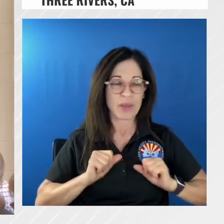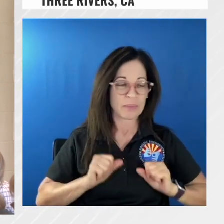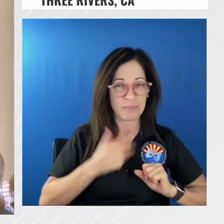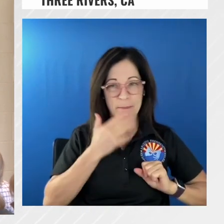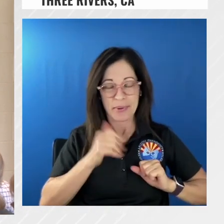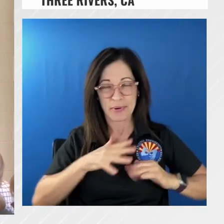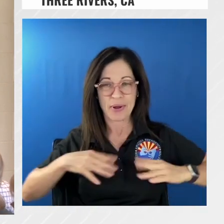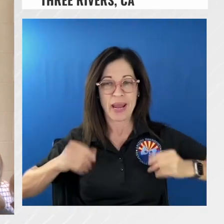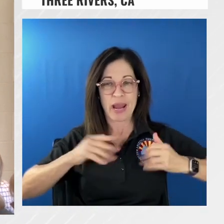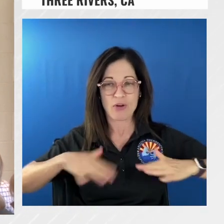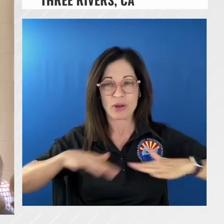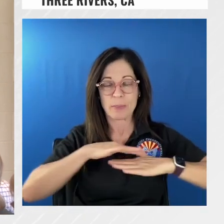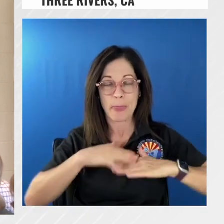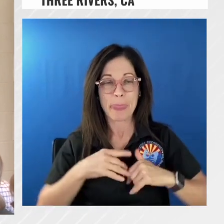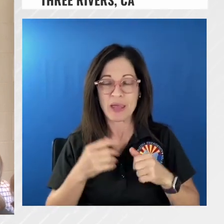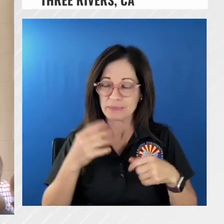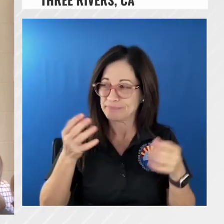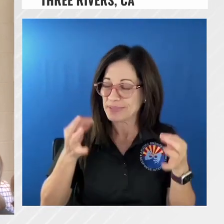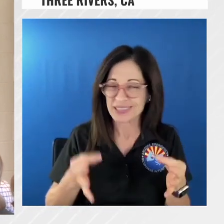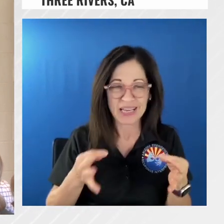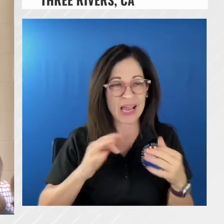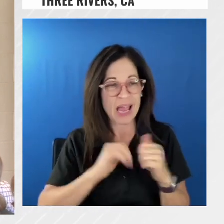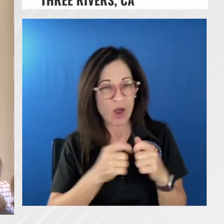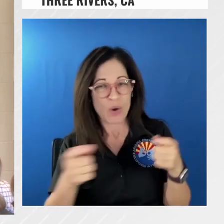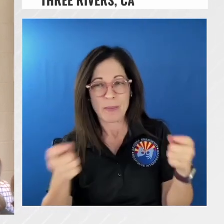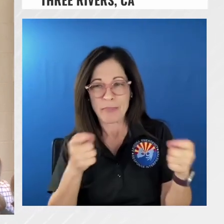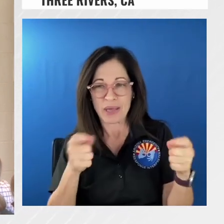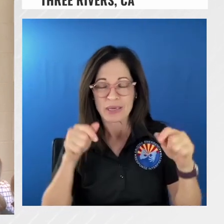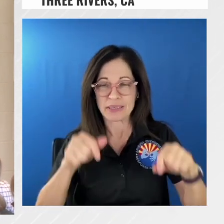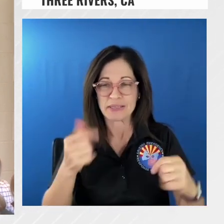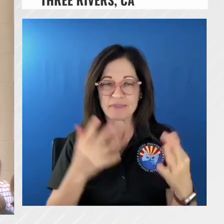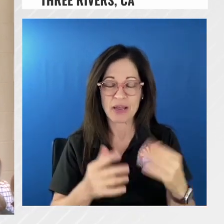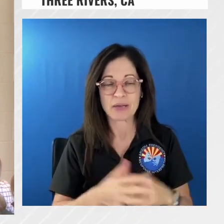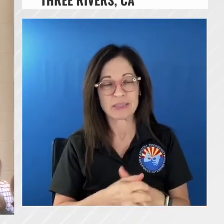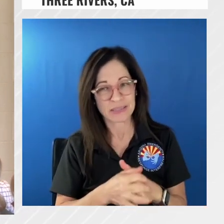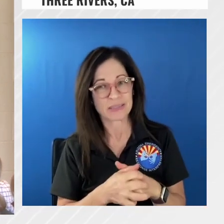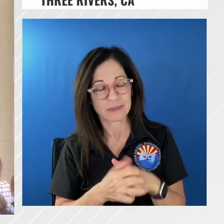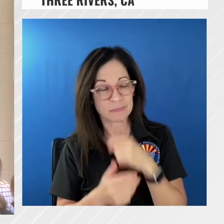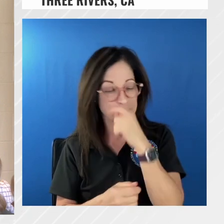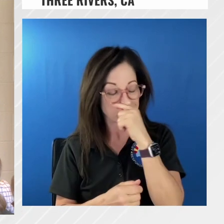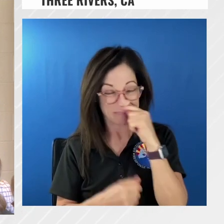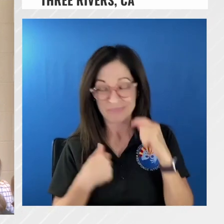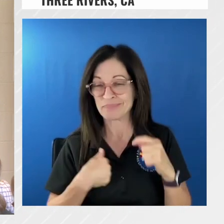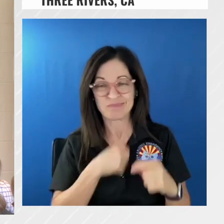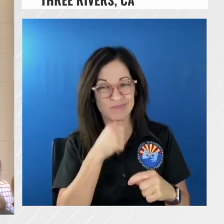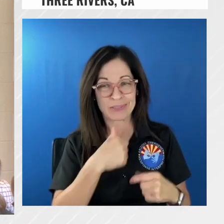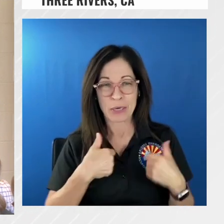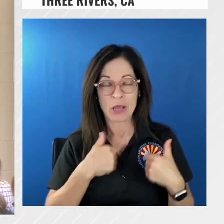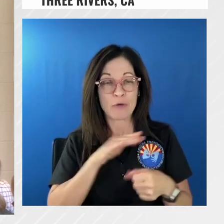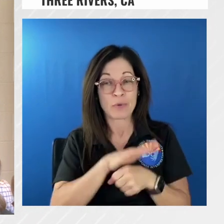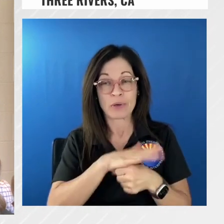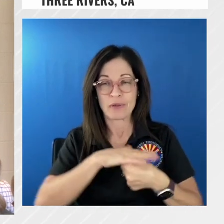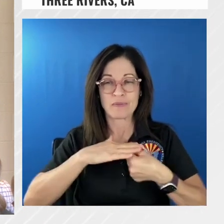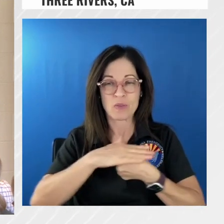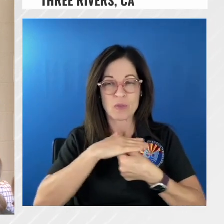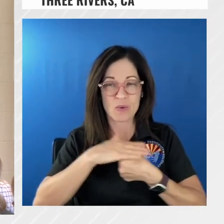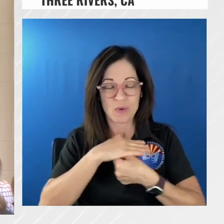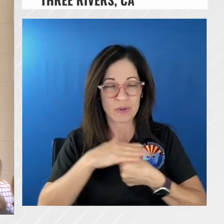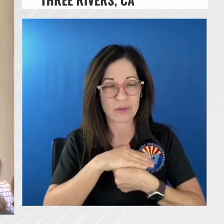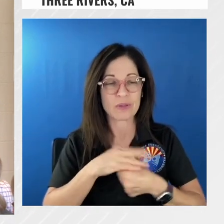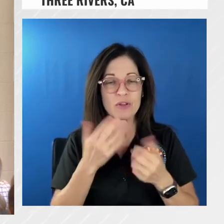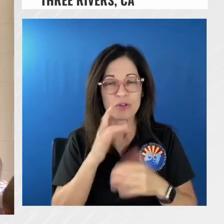about the management organization that it was going to take to manage that in-house we didn't have the capacity to support 100 people on the fire line with